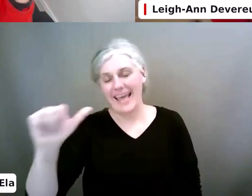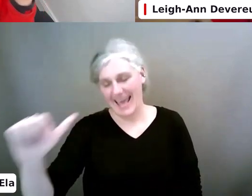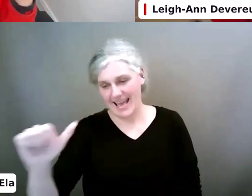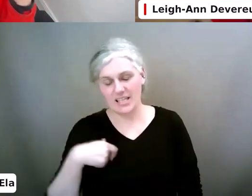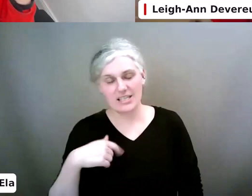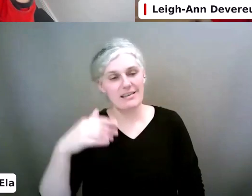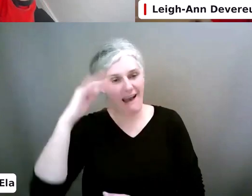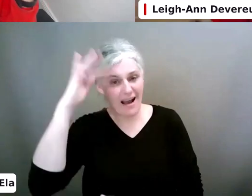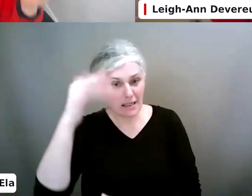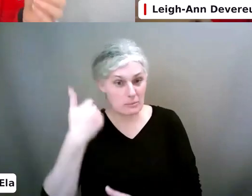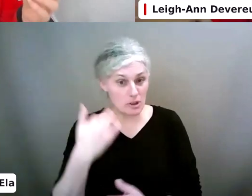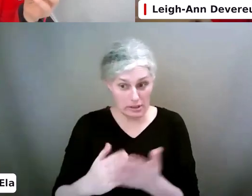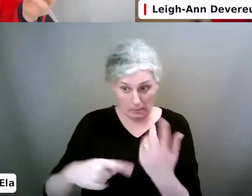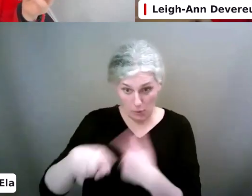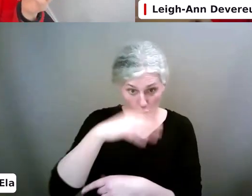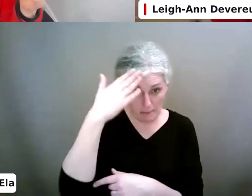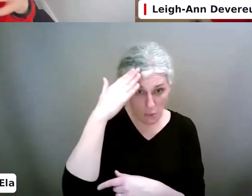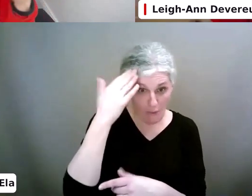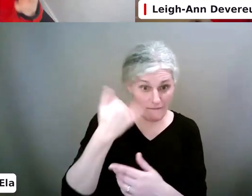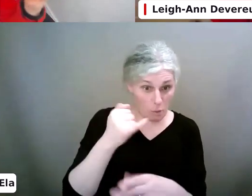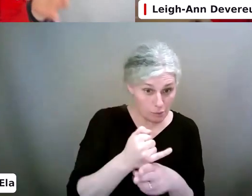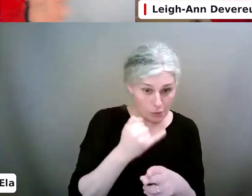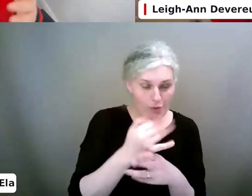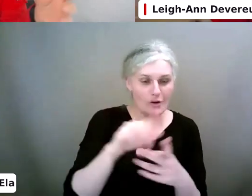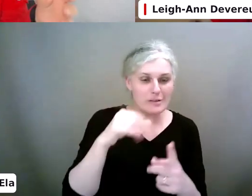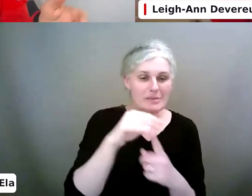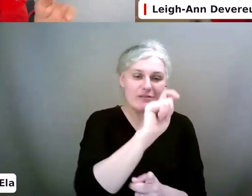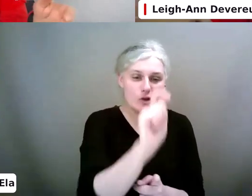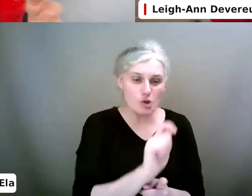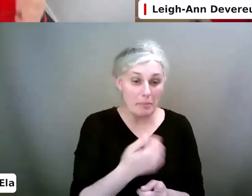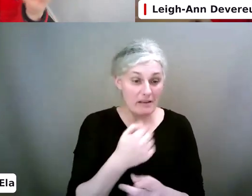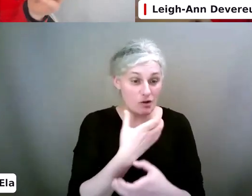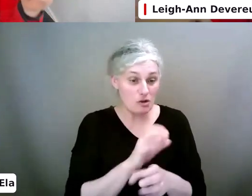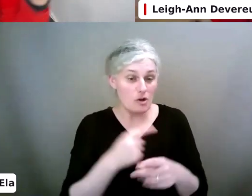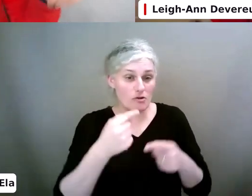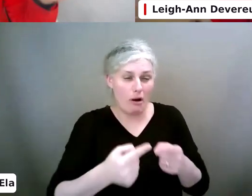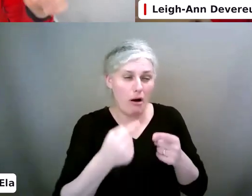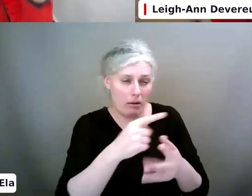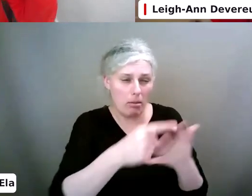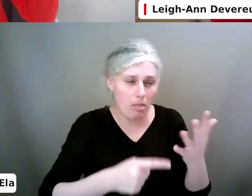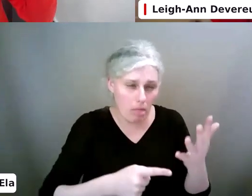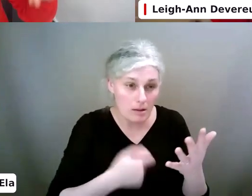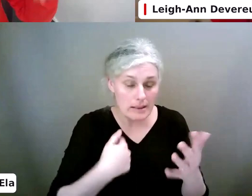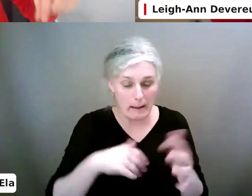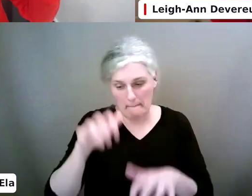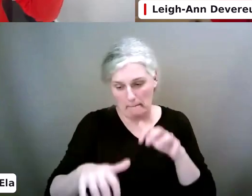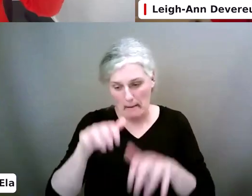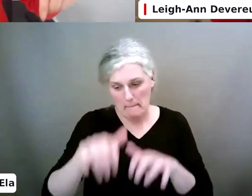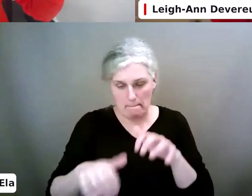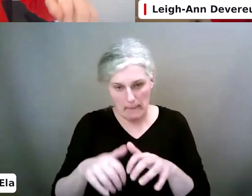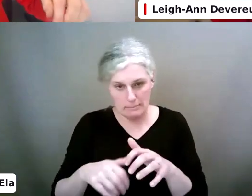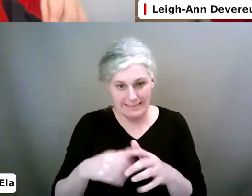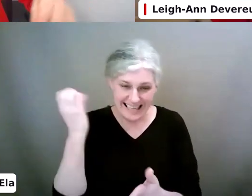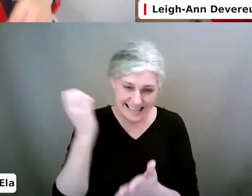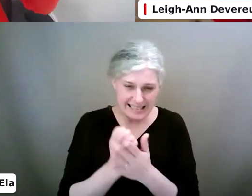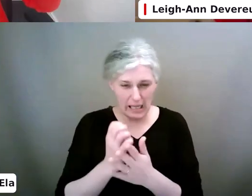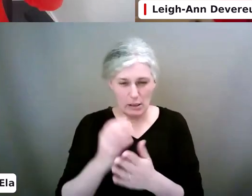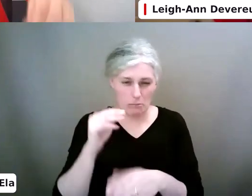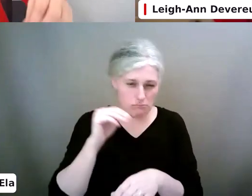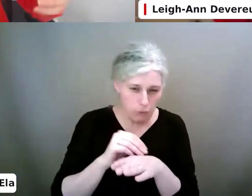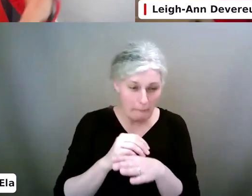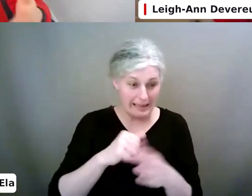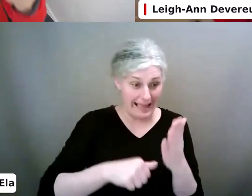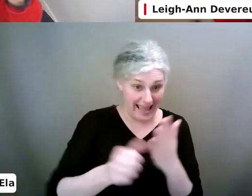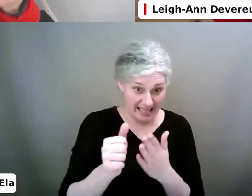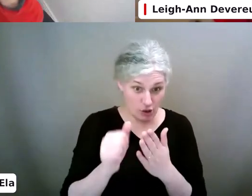for school, for subjects. You know, if your kids are struggling with maths, then you just put in the exact problem, the exact age of the child.